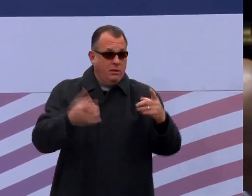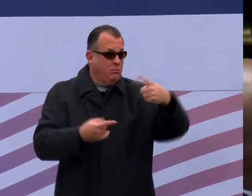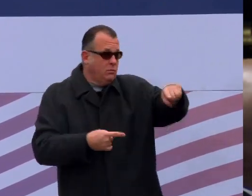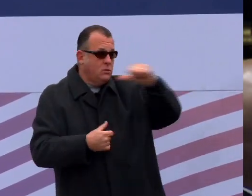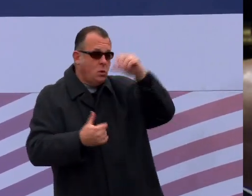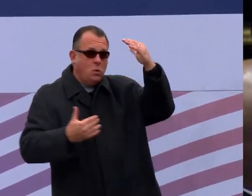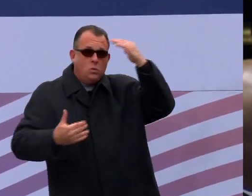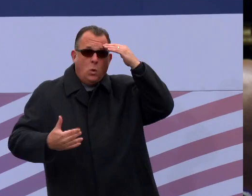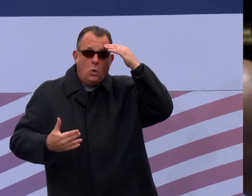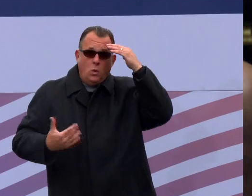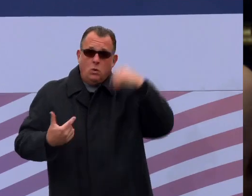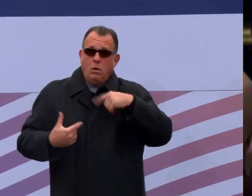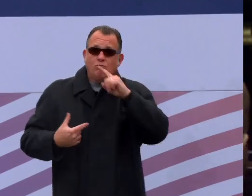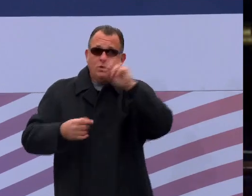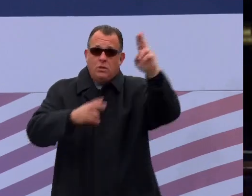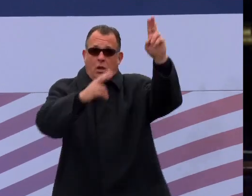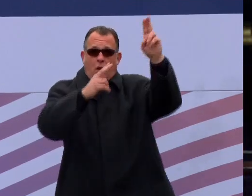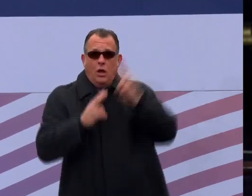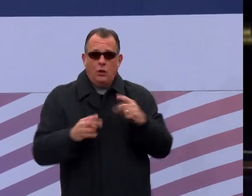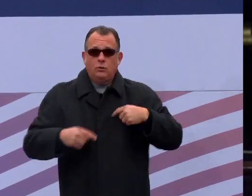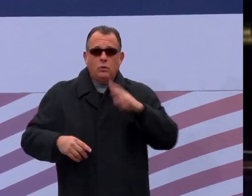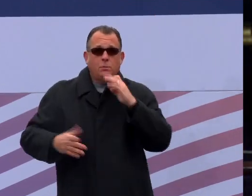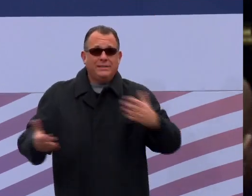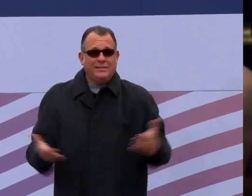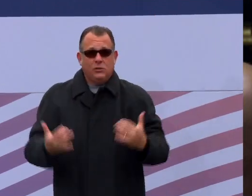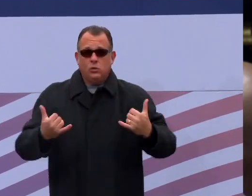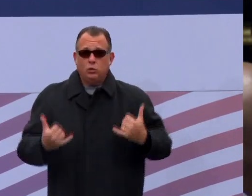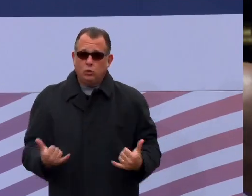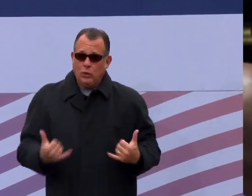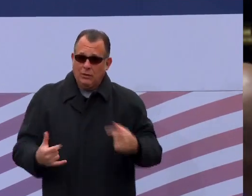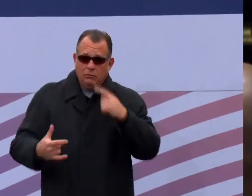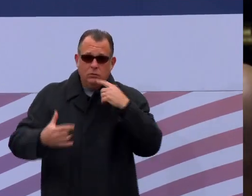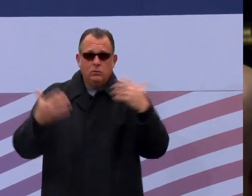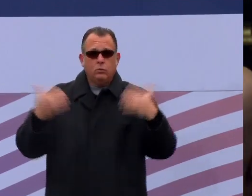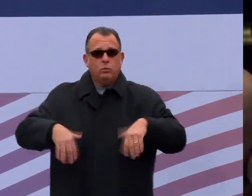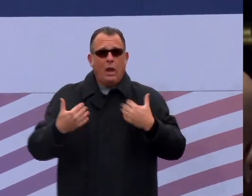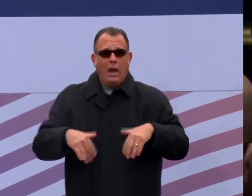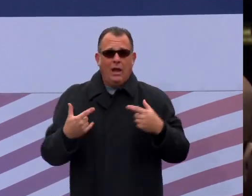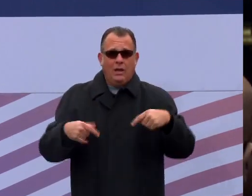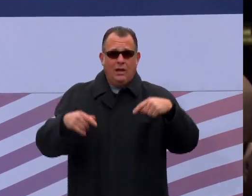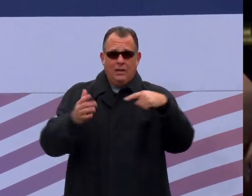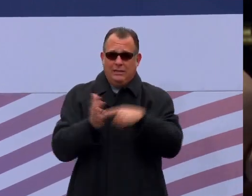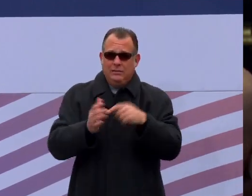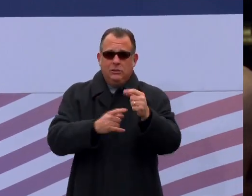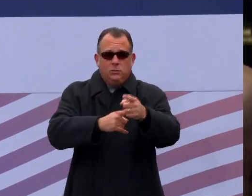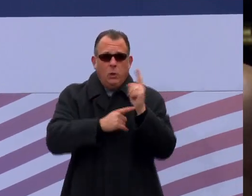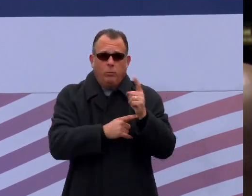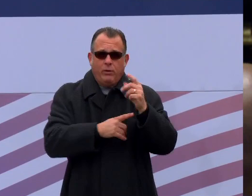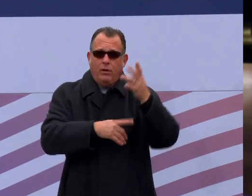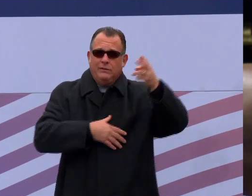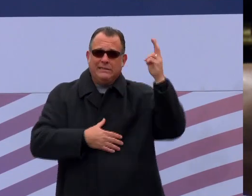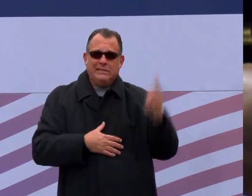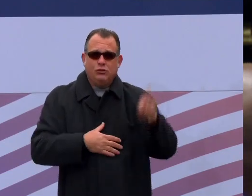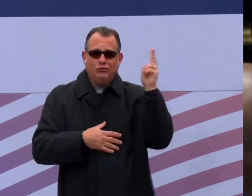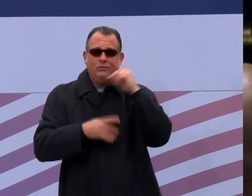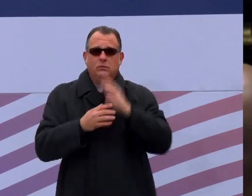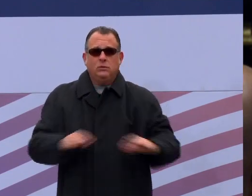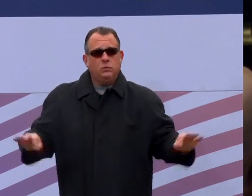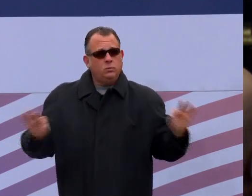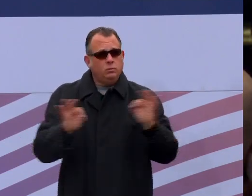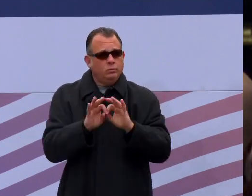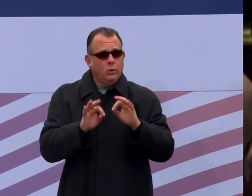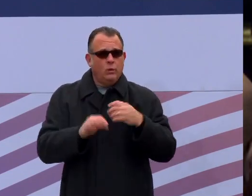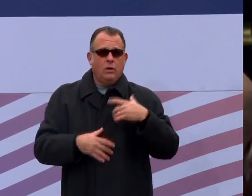to be here today for this historic moment to do this. So, for those of you who don't know, it is a privilege. I am so